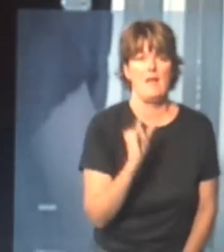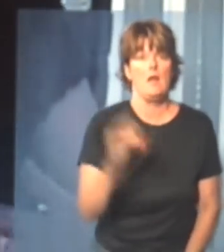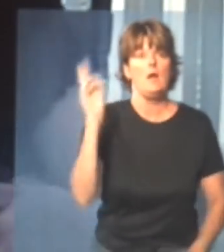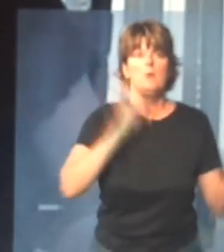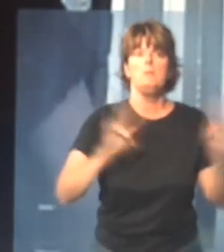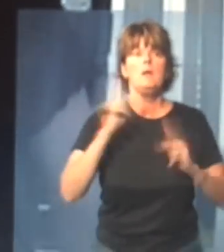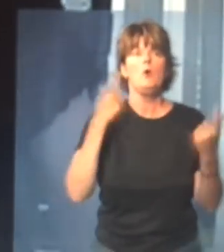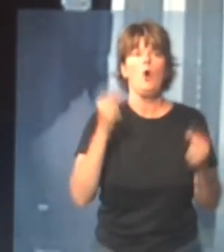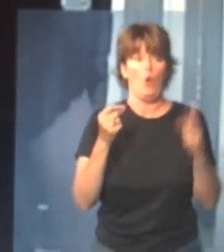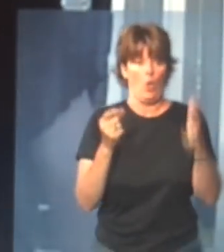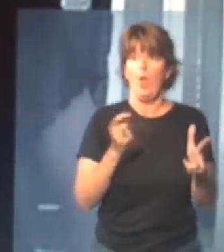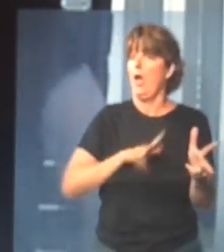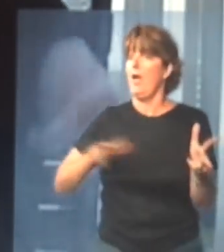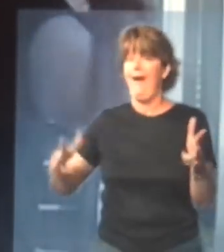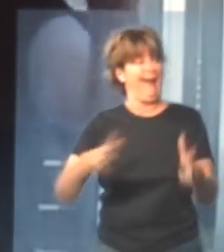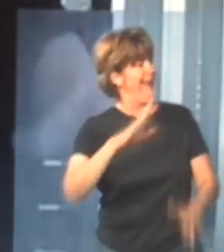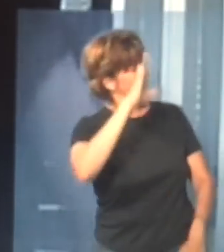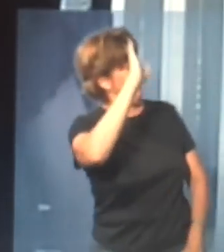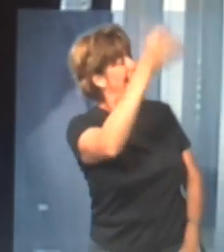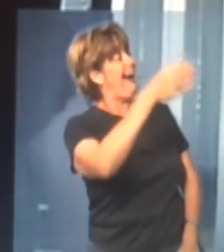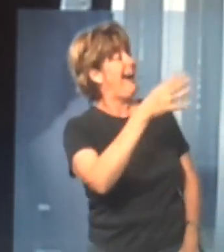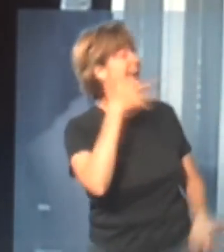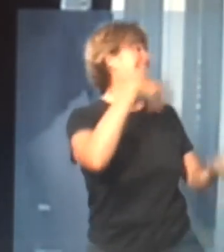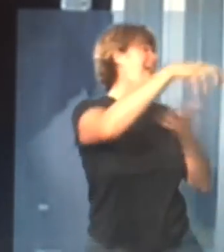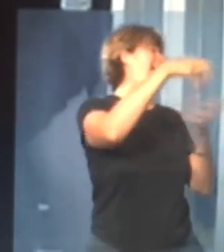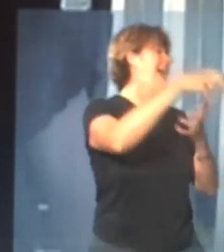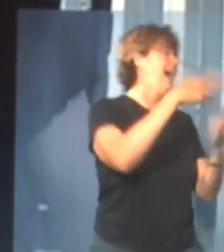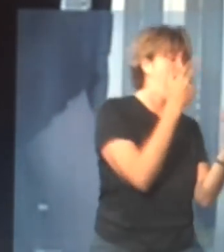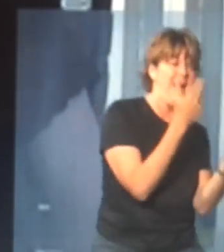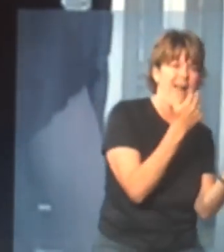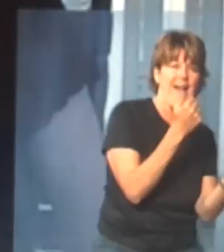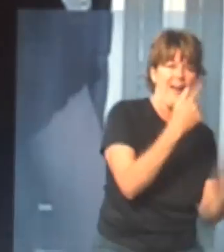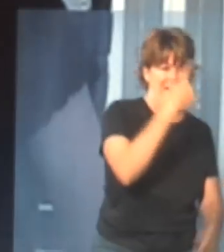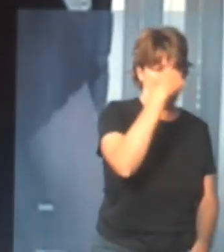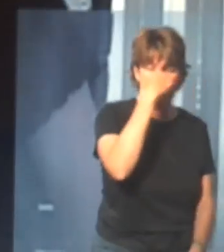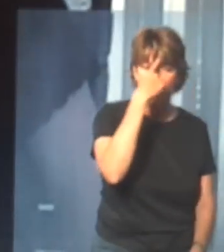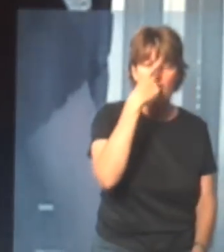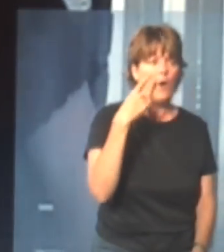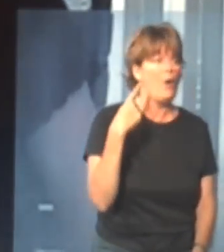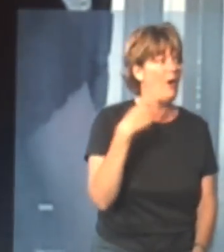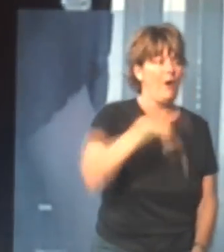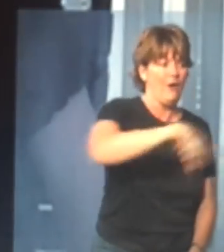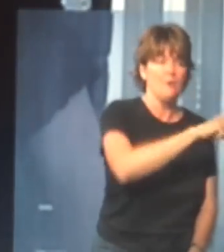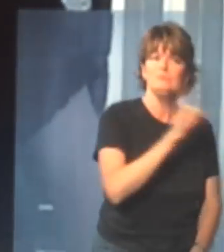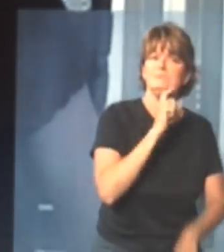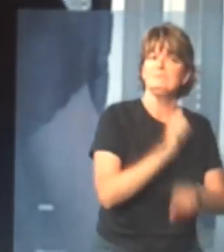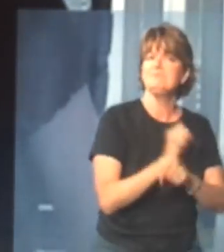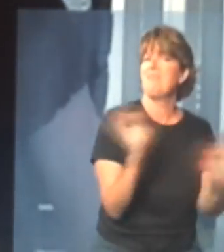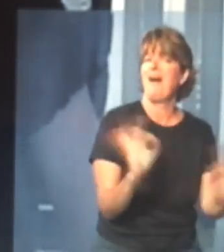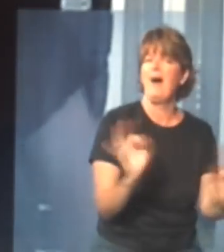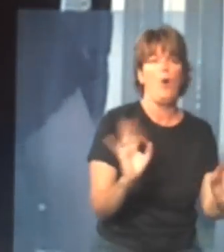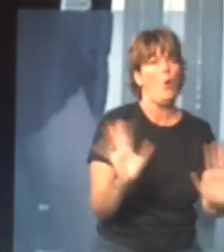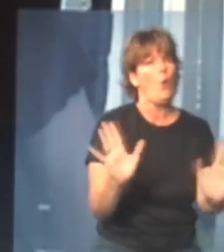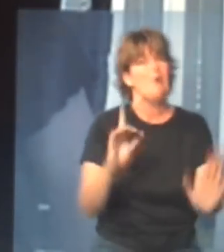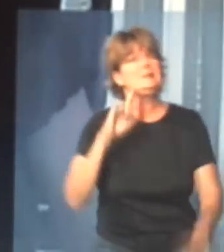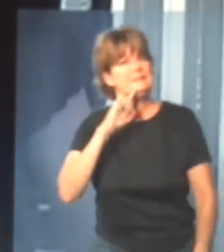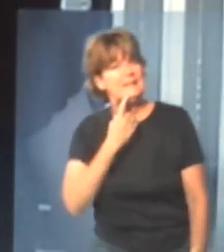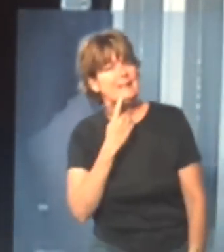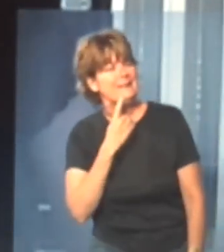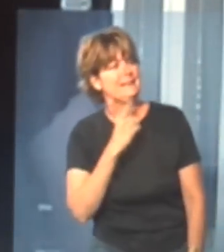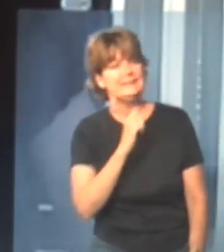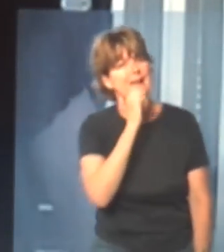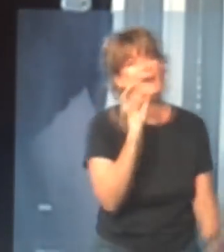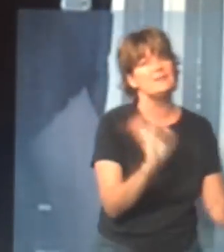canoeing by, going, hey, look at those people over there laughing, and everything, and I think that they thought that it wasn't serious,